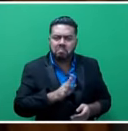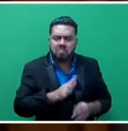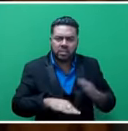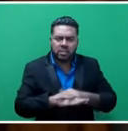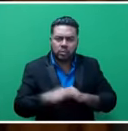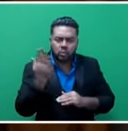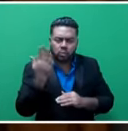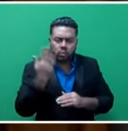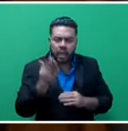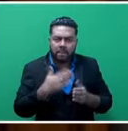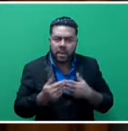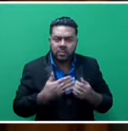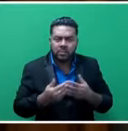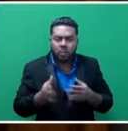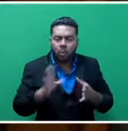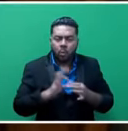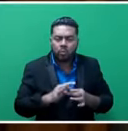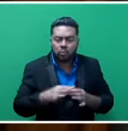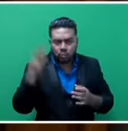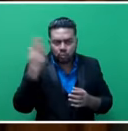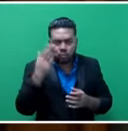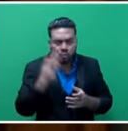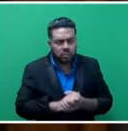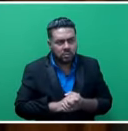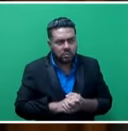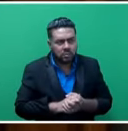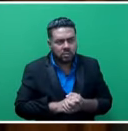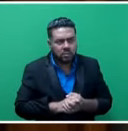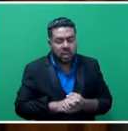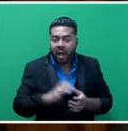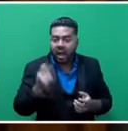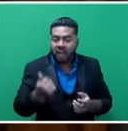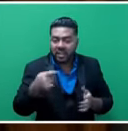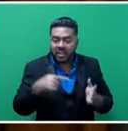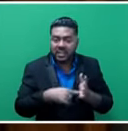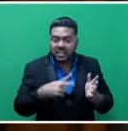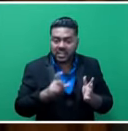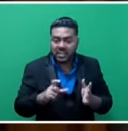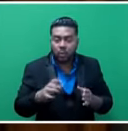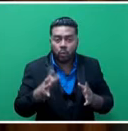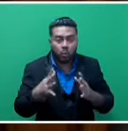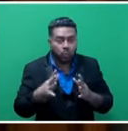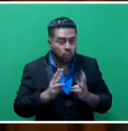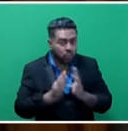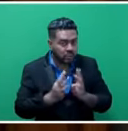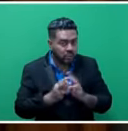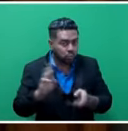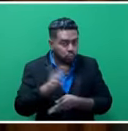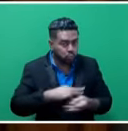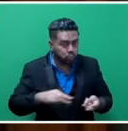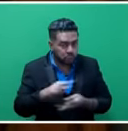Regardless of that, government contributes for building maintenance. After TC Winston, the report also highlights the